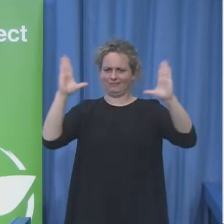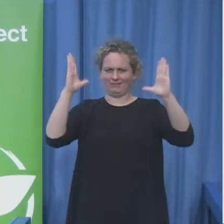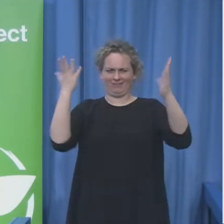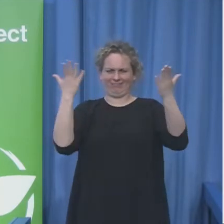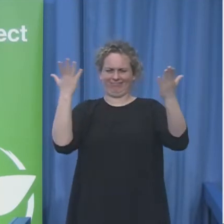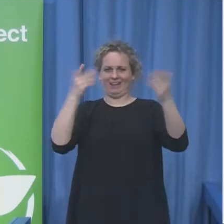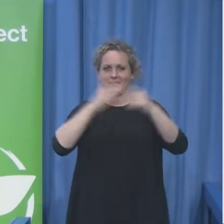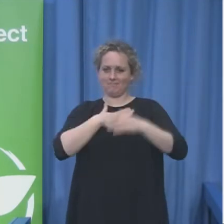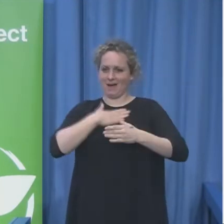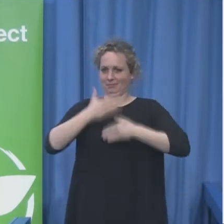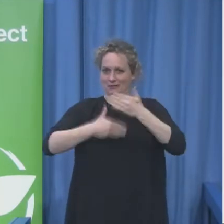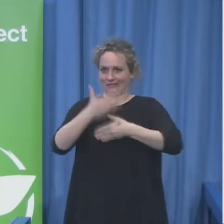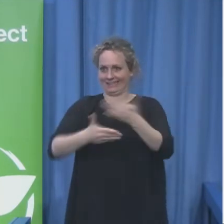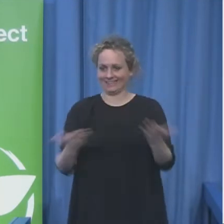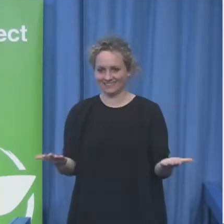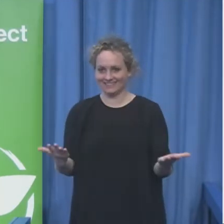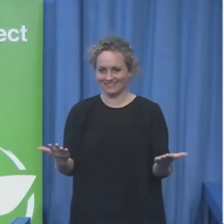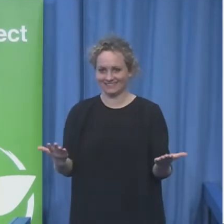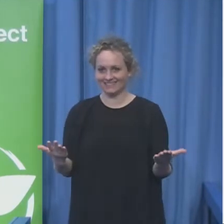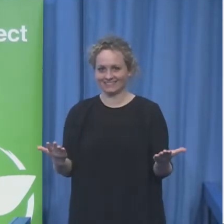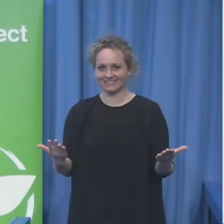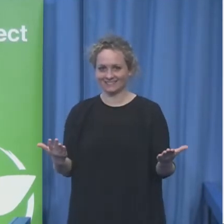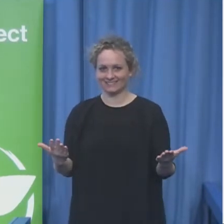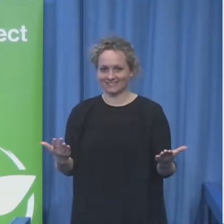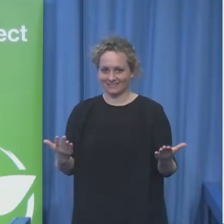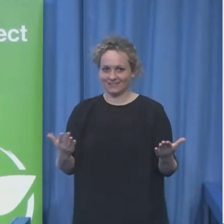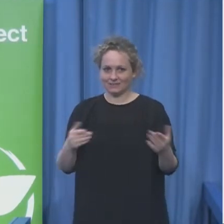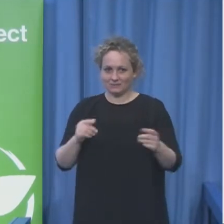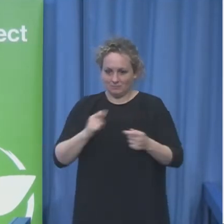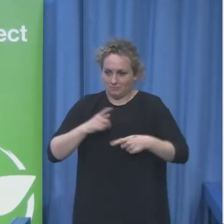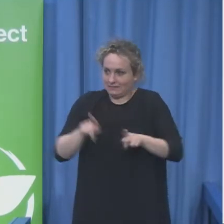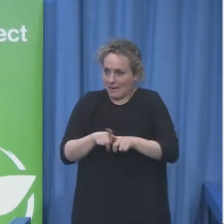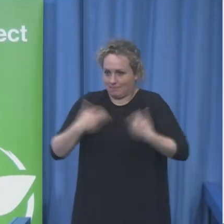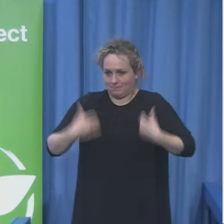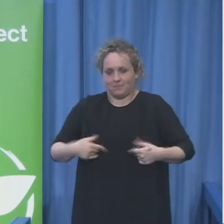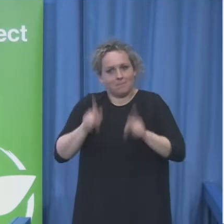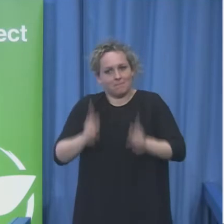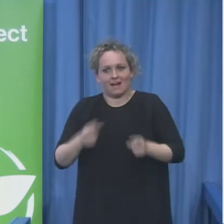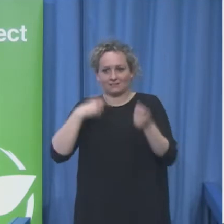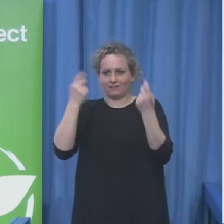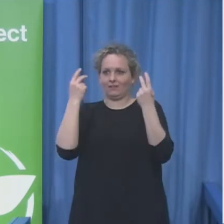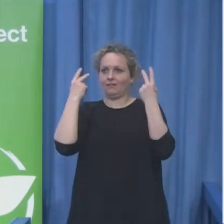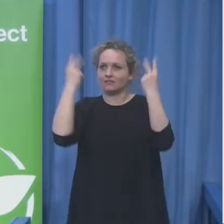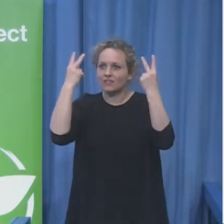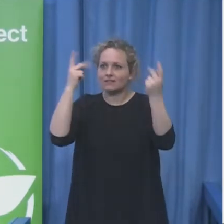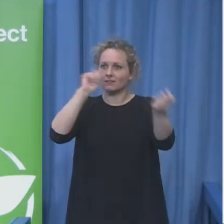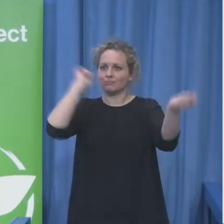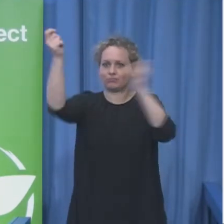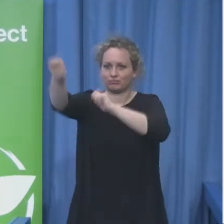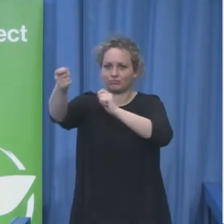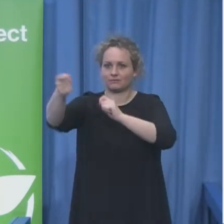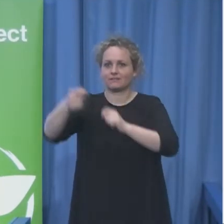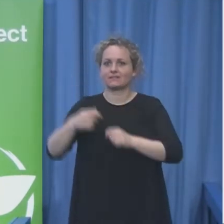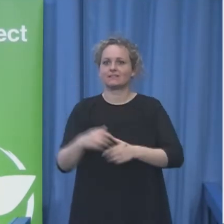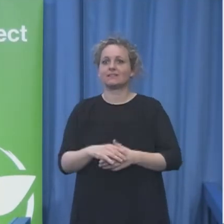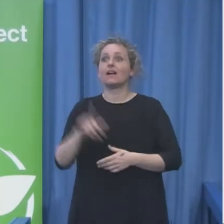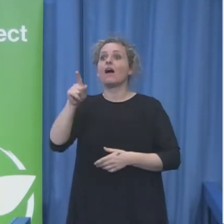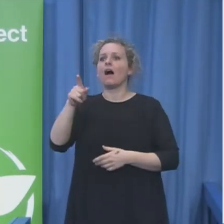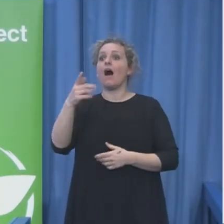If I see a hand go up, we'll keep going another couple of minutes. If not, perhaps we'll draw this session to a close. We have a hand. We have a hand.